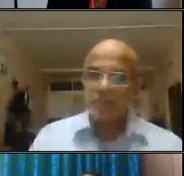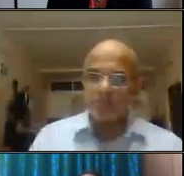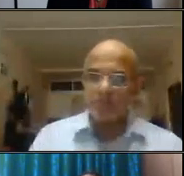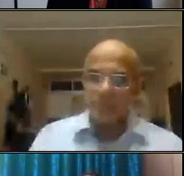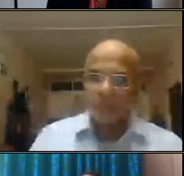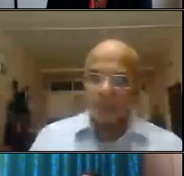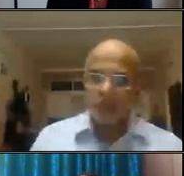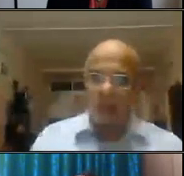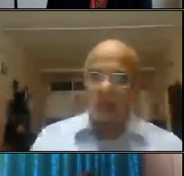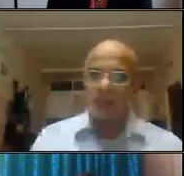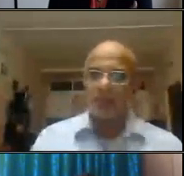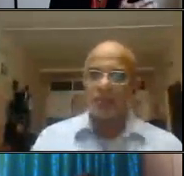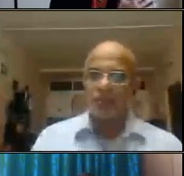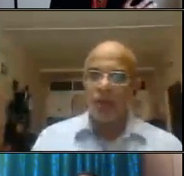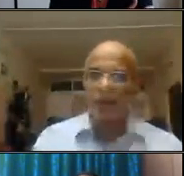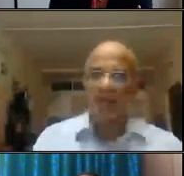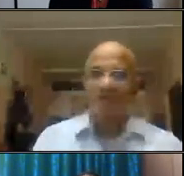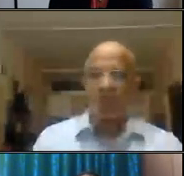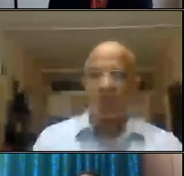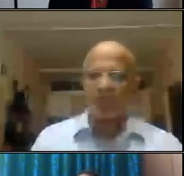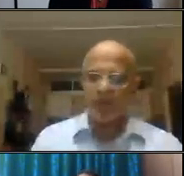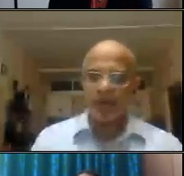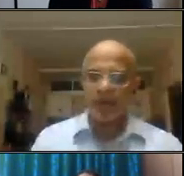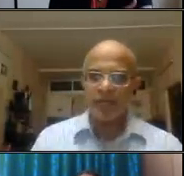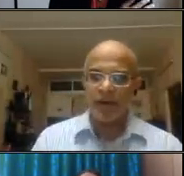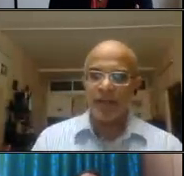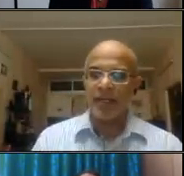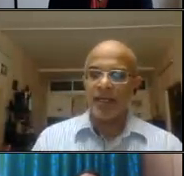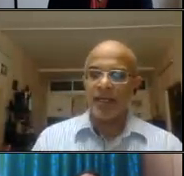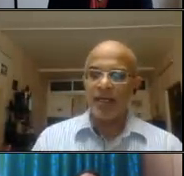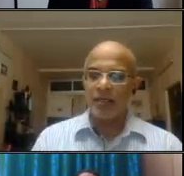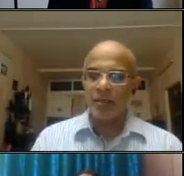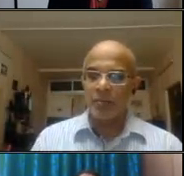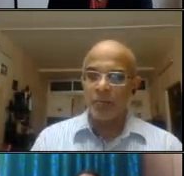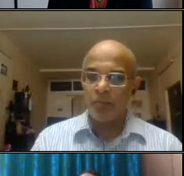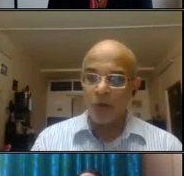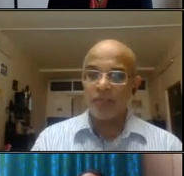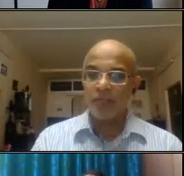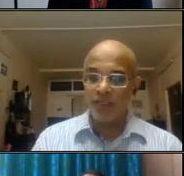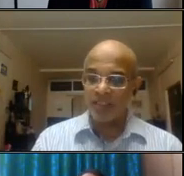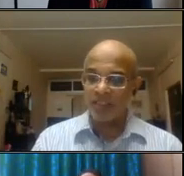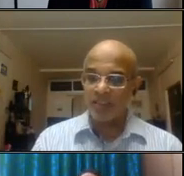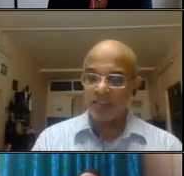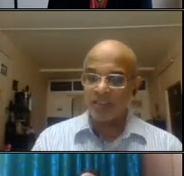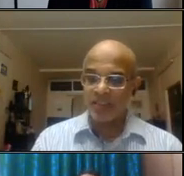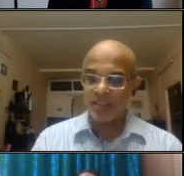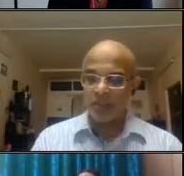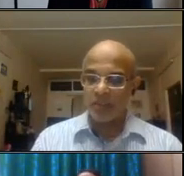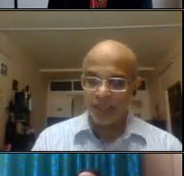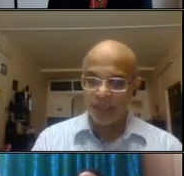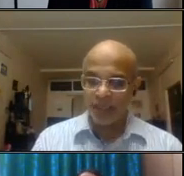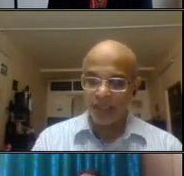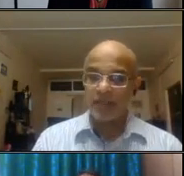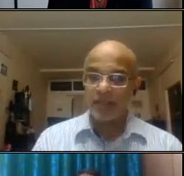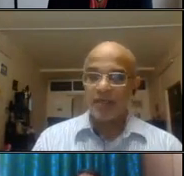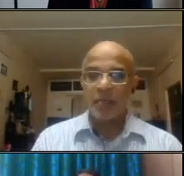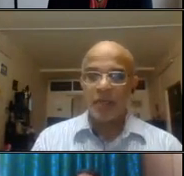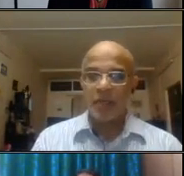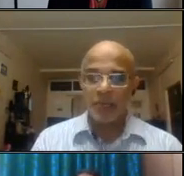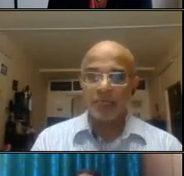This talk, this topic is very, very important to us today